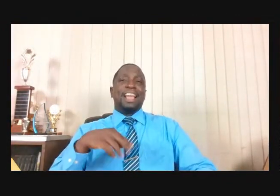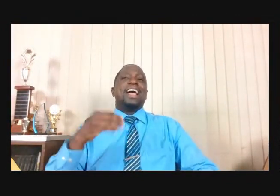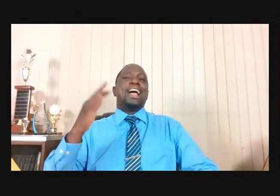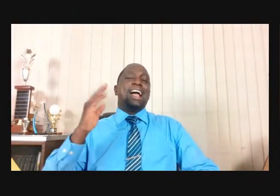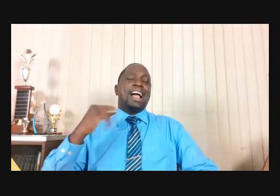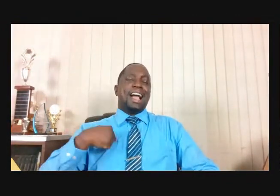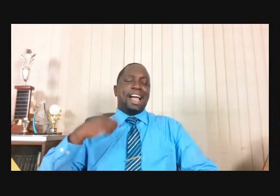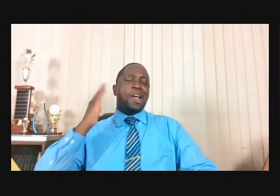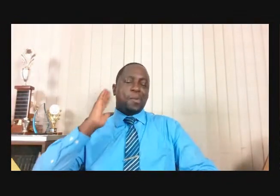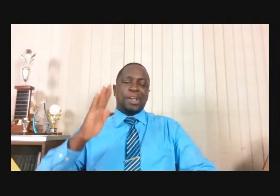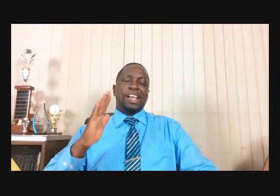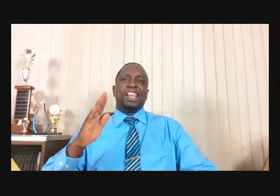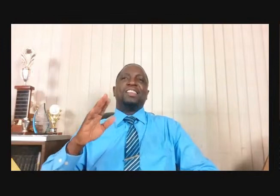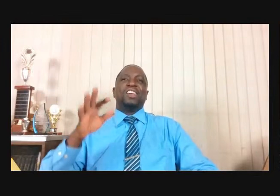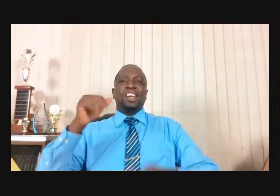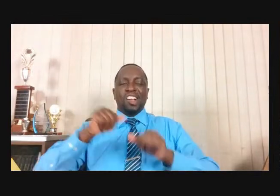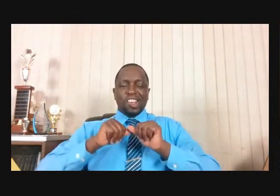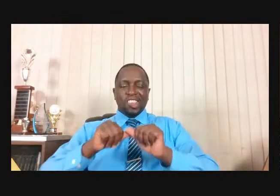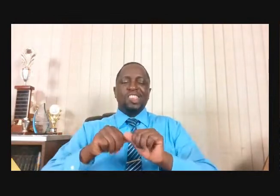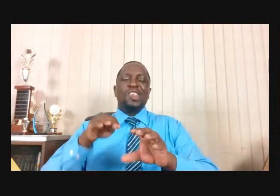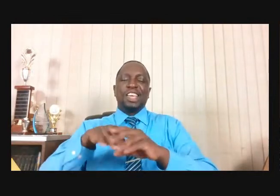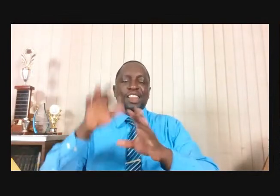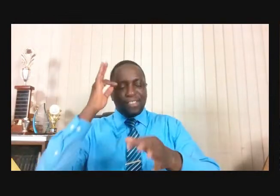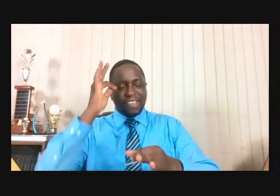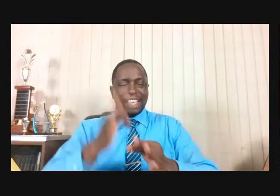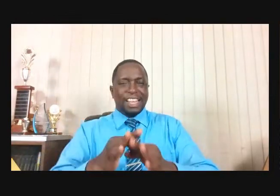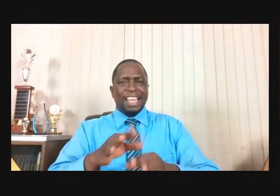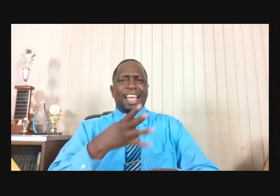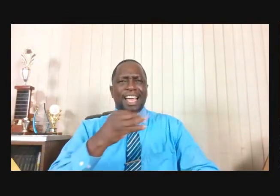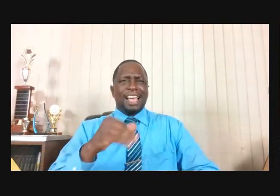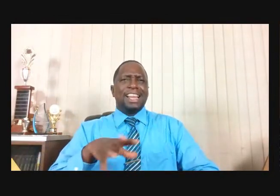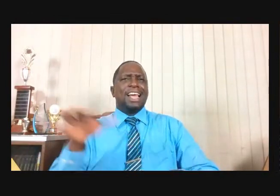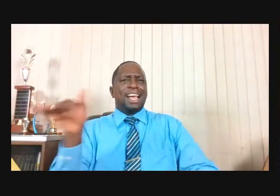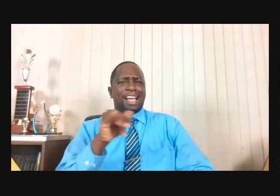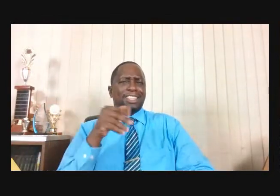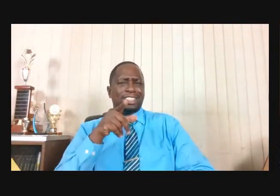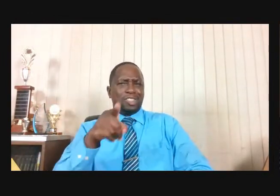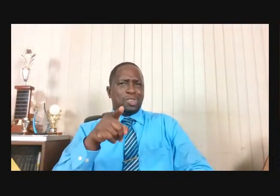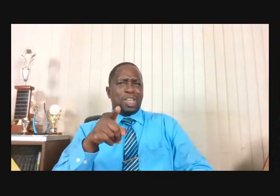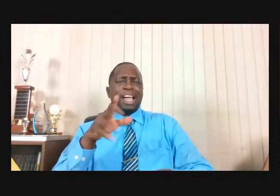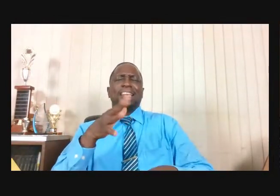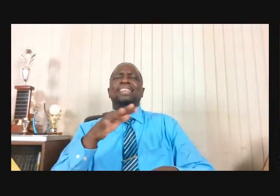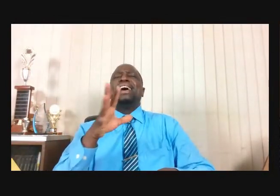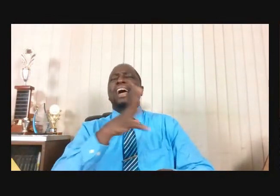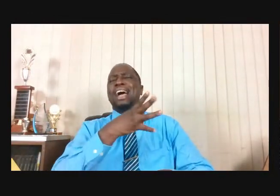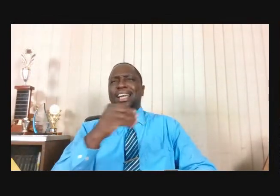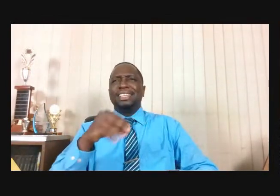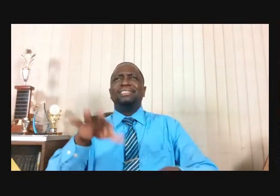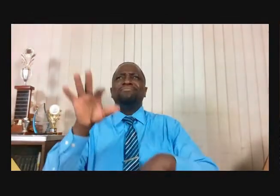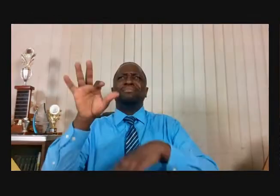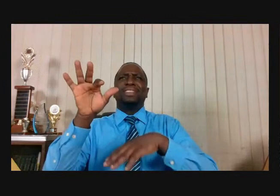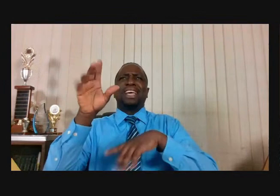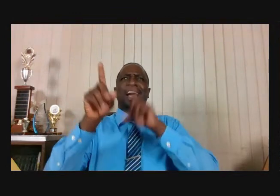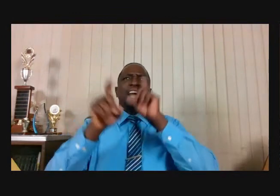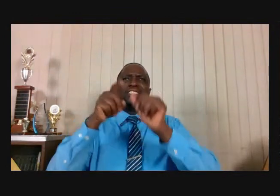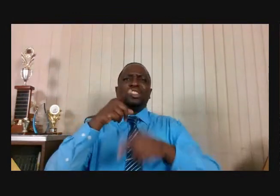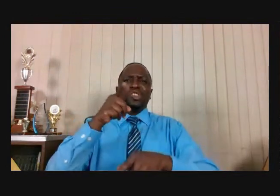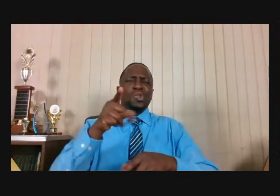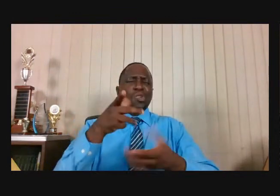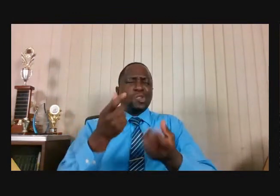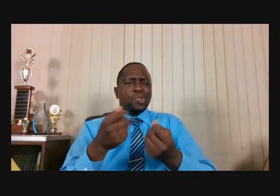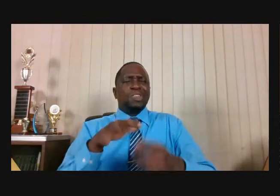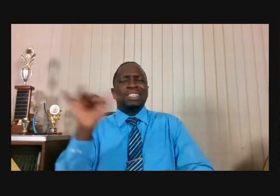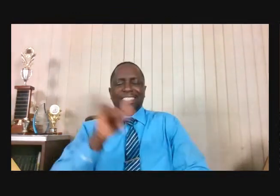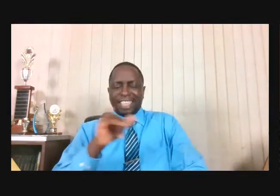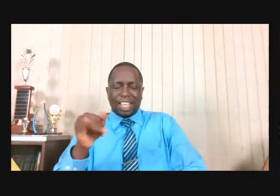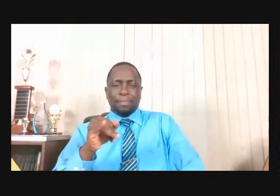asking you out there to hold on as well. Being a disabled, yes or no, we all need to hold